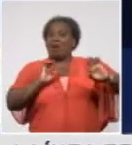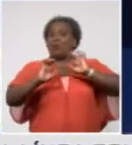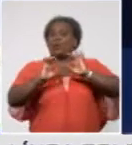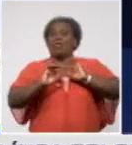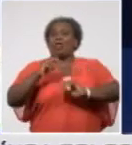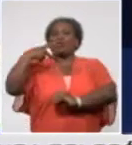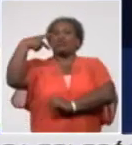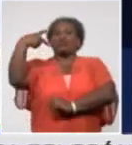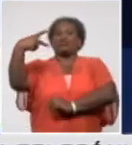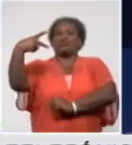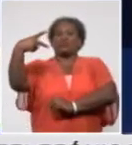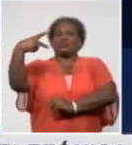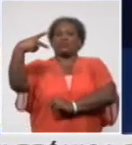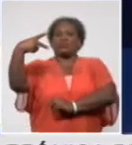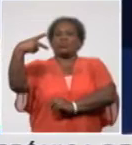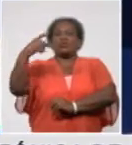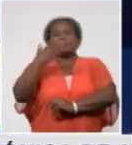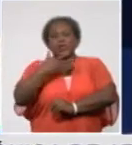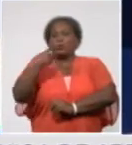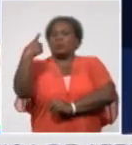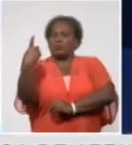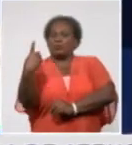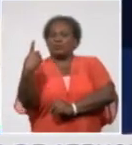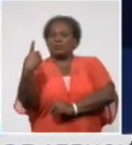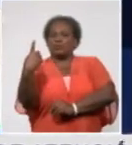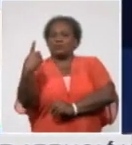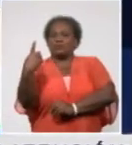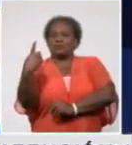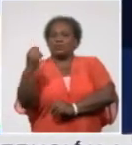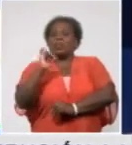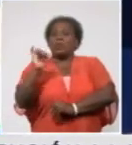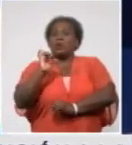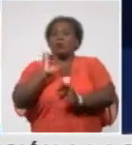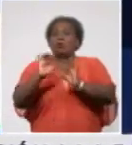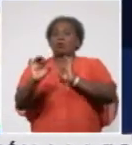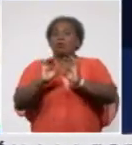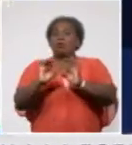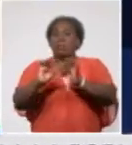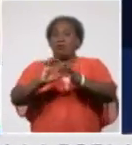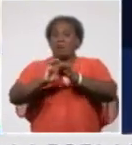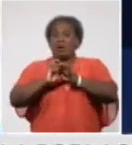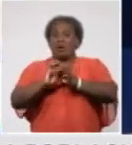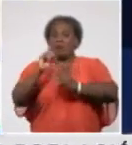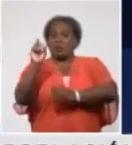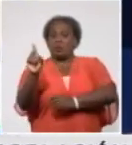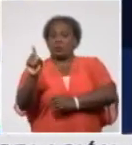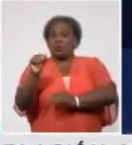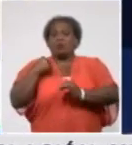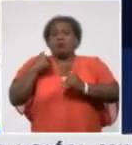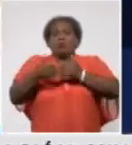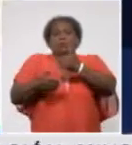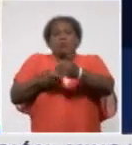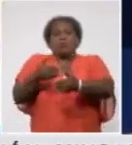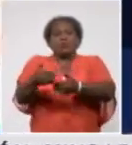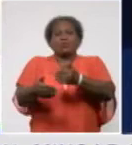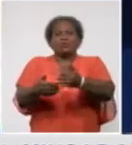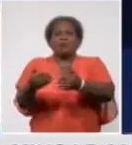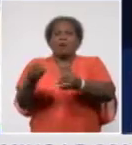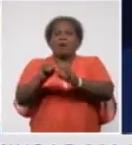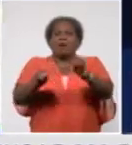cases of local transmission, as well as in Ciego de Ávila, Matanzas, Pina del Rio,